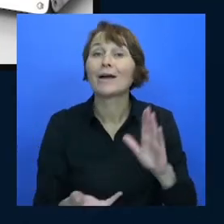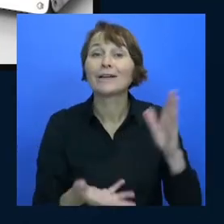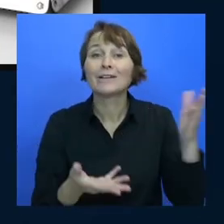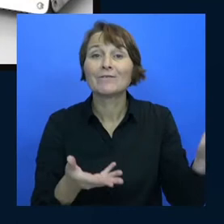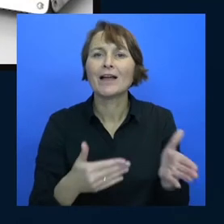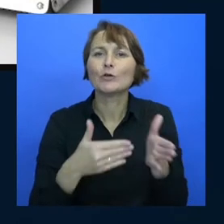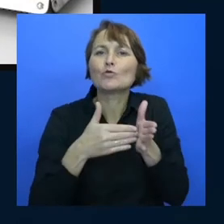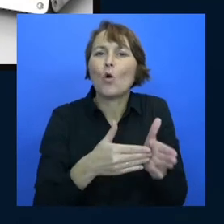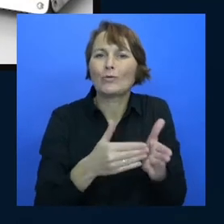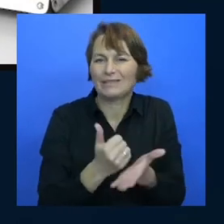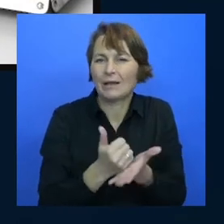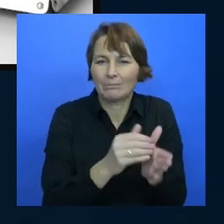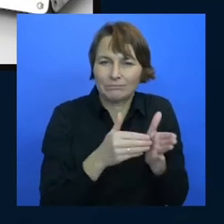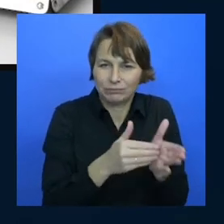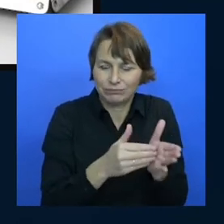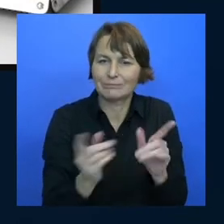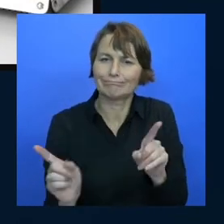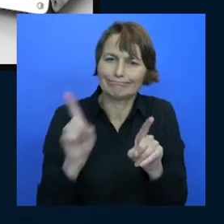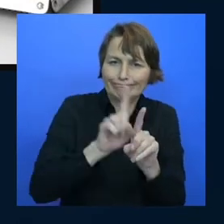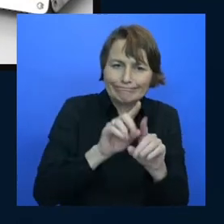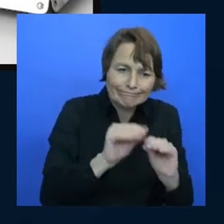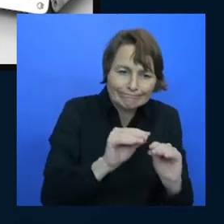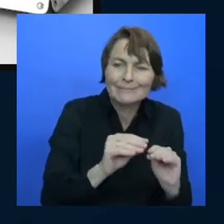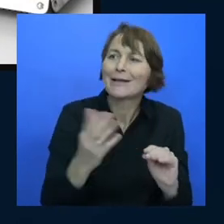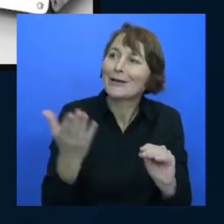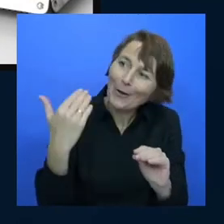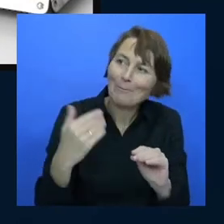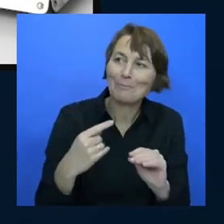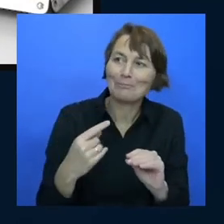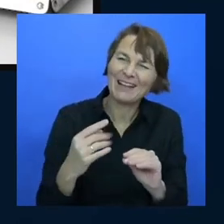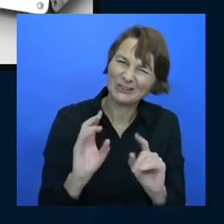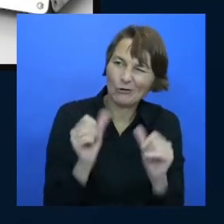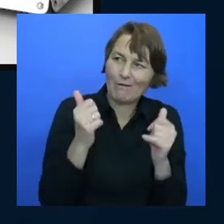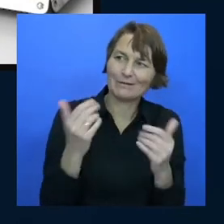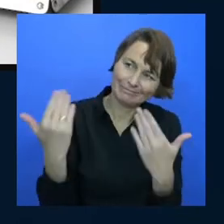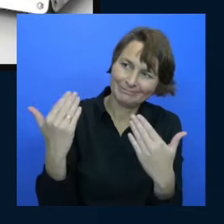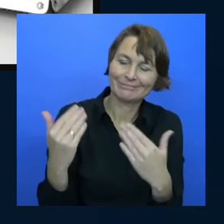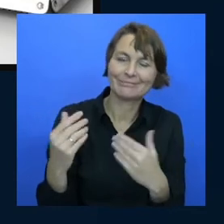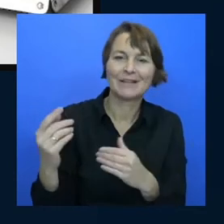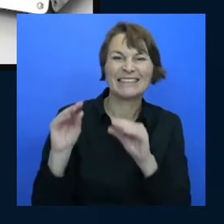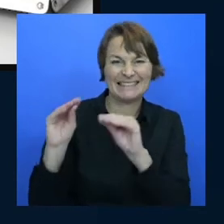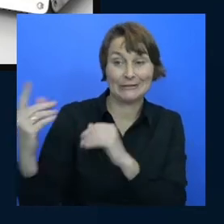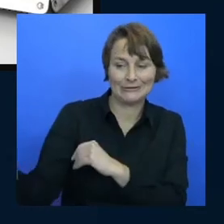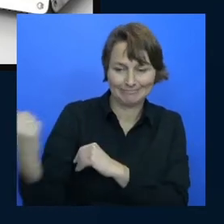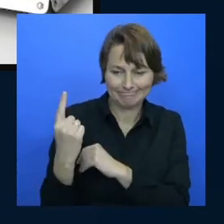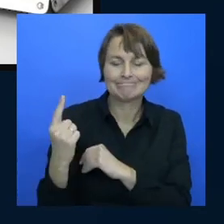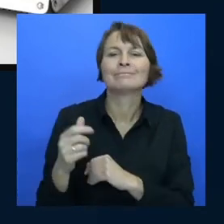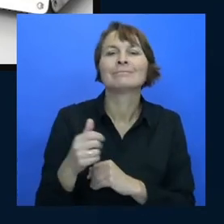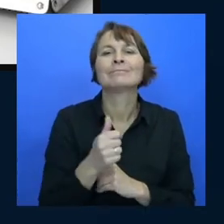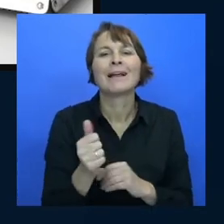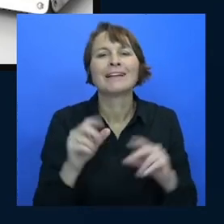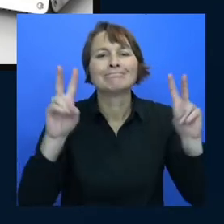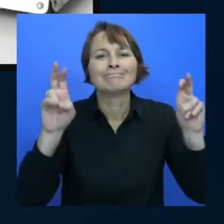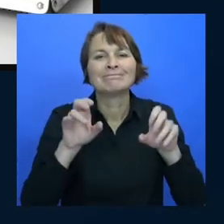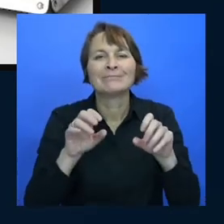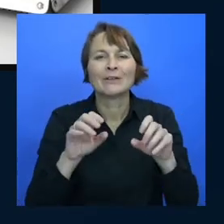do the to the little exercises sort of icebreaker exercises just to make sure that everybody knows like everybody makes mistakes so one of